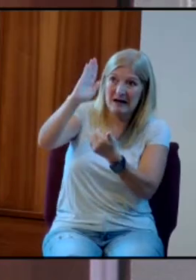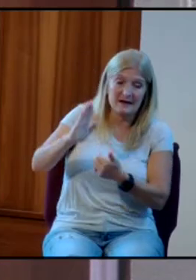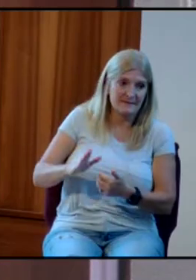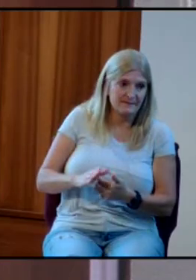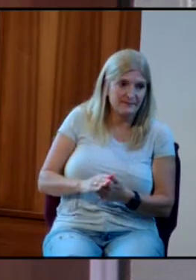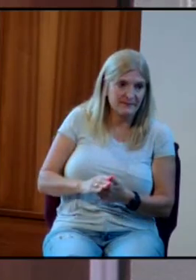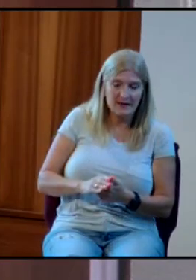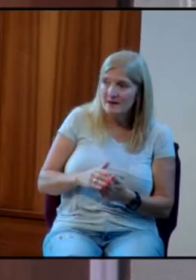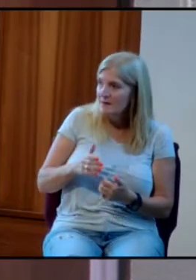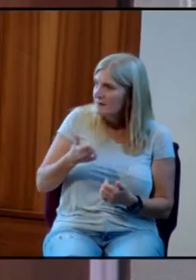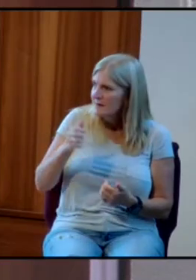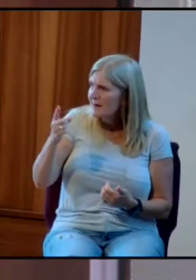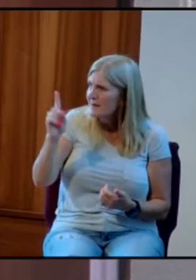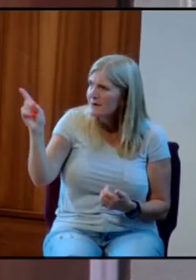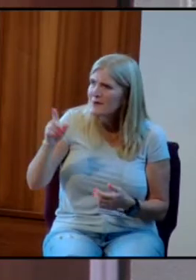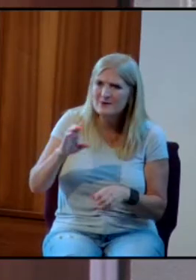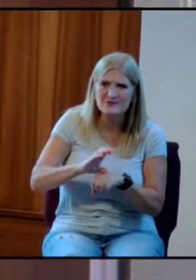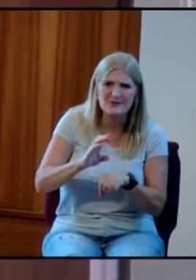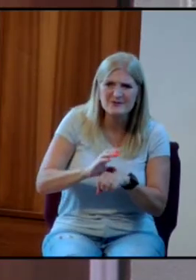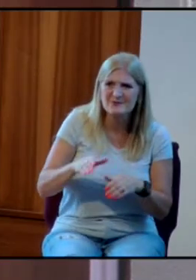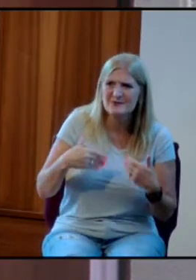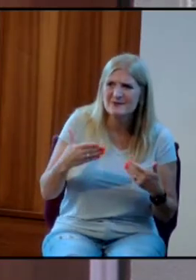Anybody go to church here when you were children?